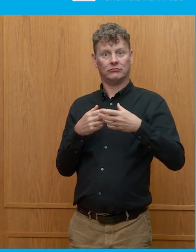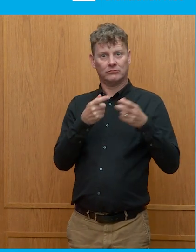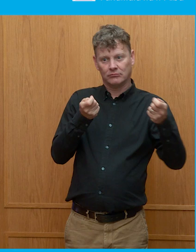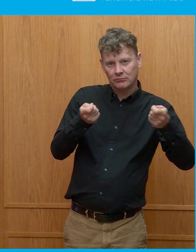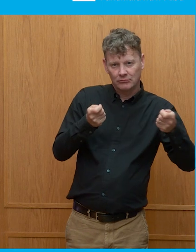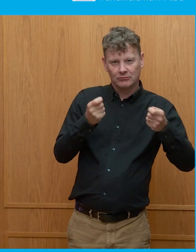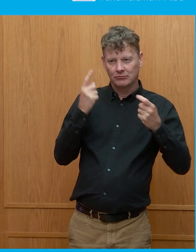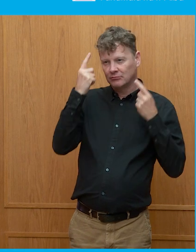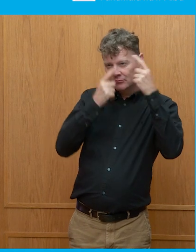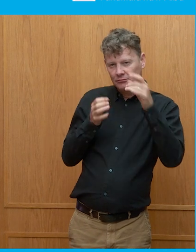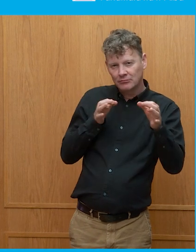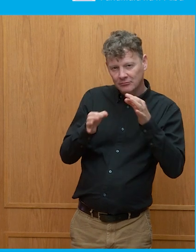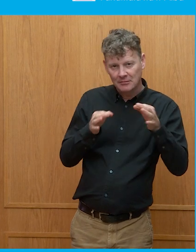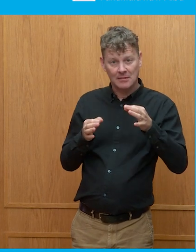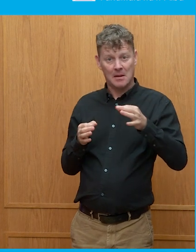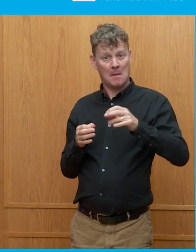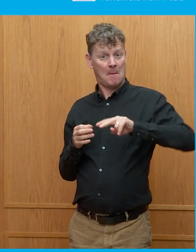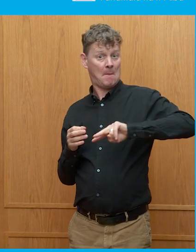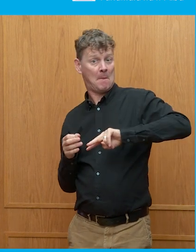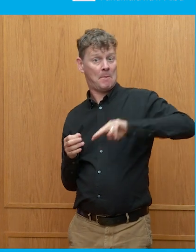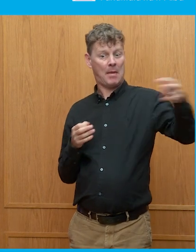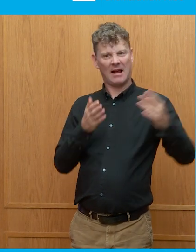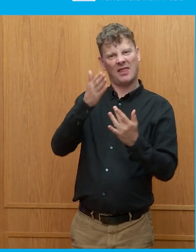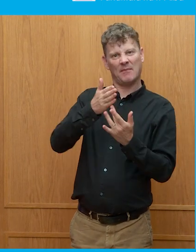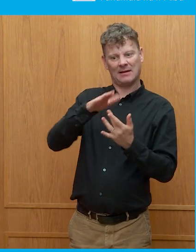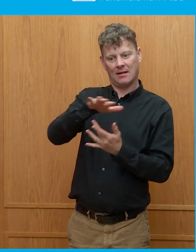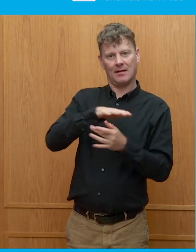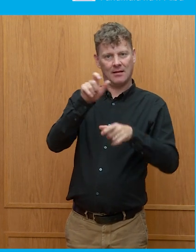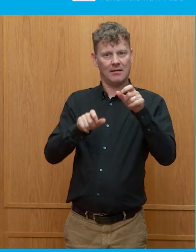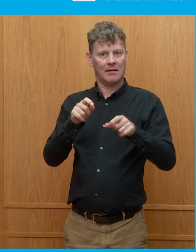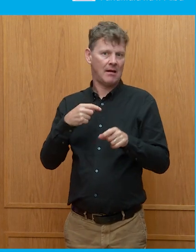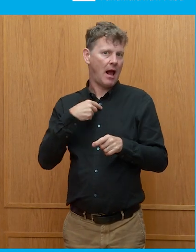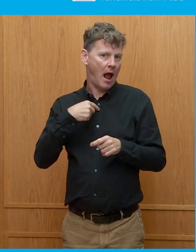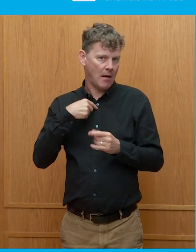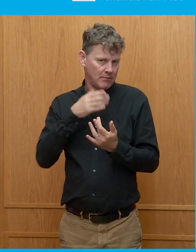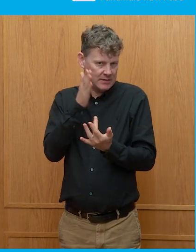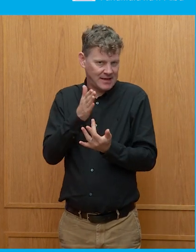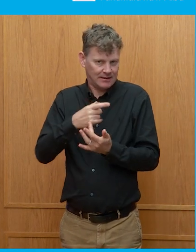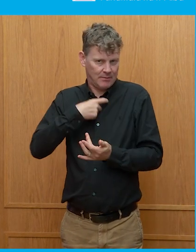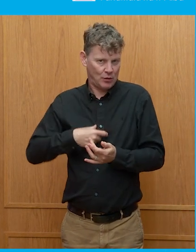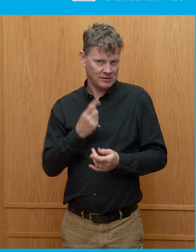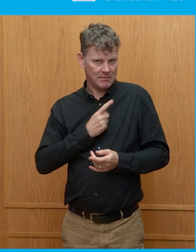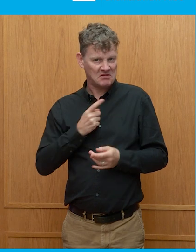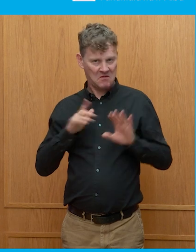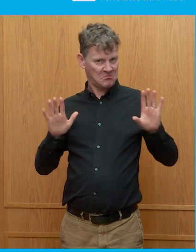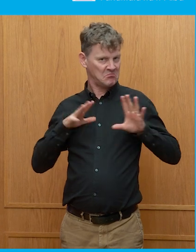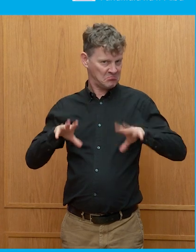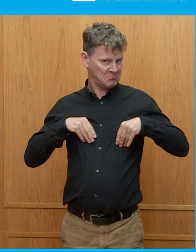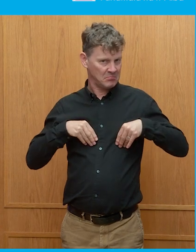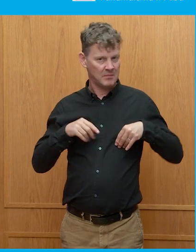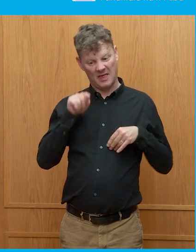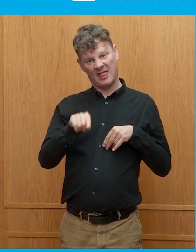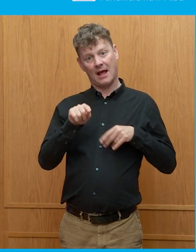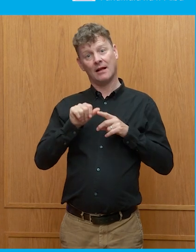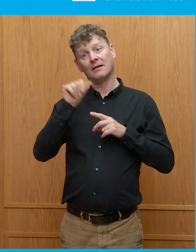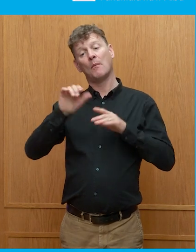way and to reclaim back some of that middle ground. And I am an unapologetic centrist. And I think that's the next political landscape